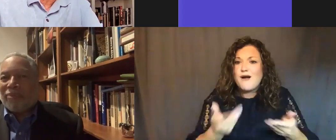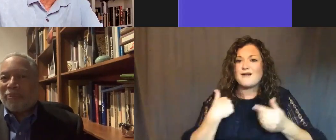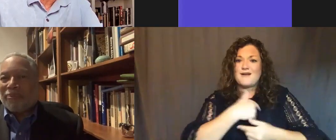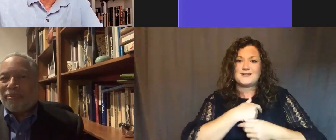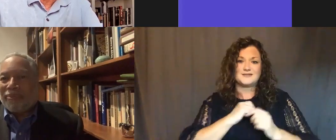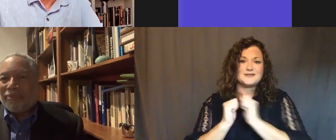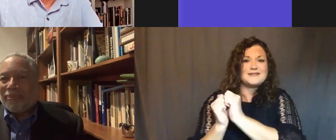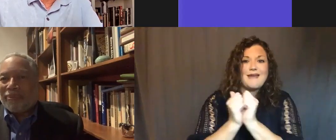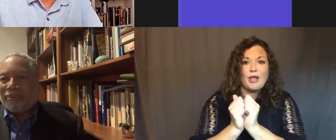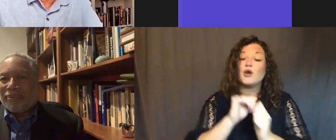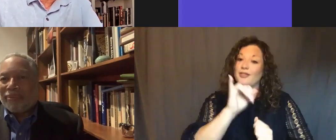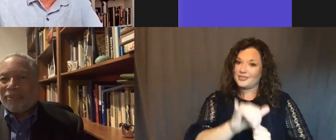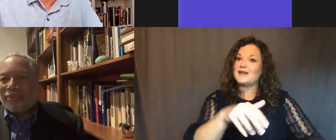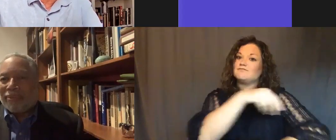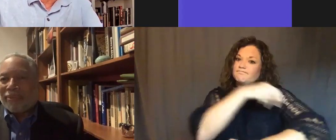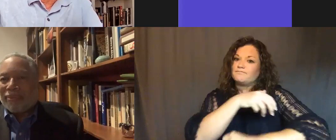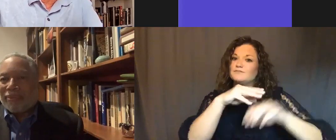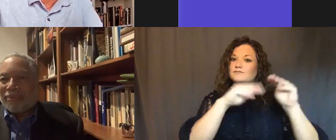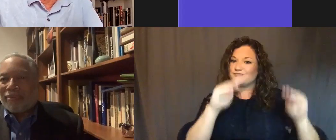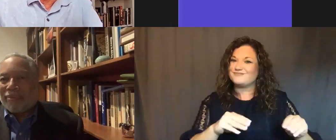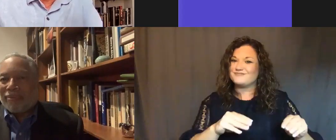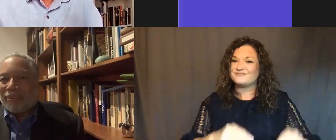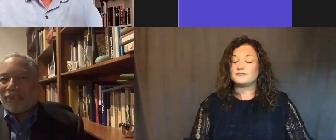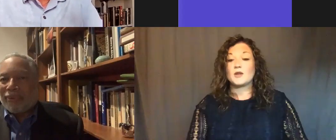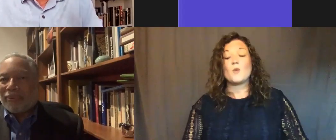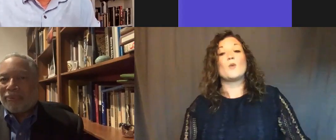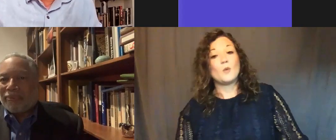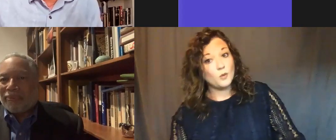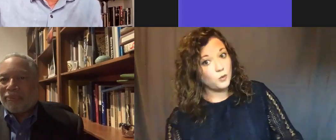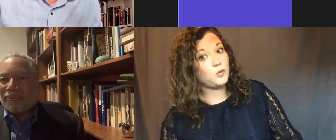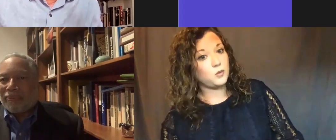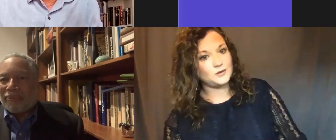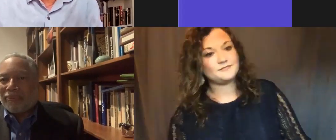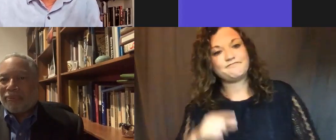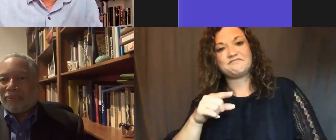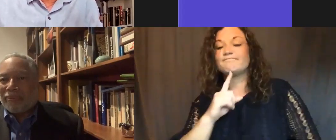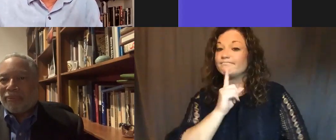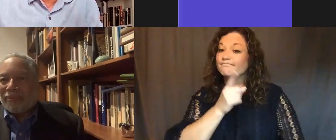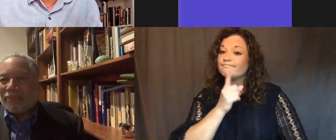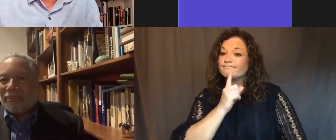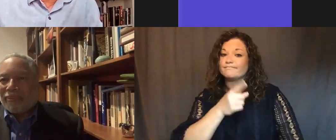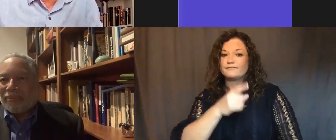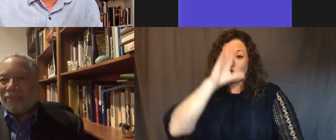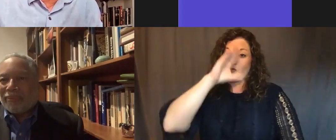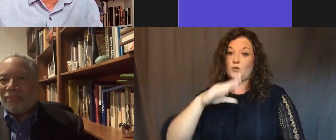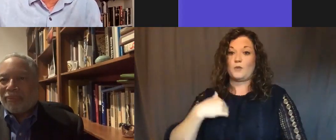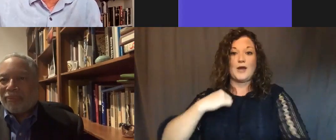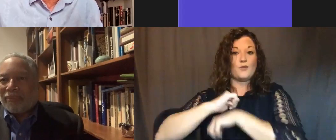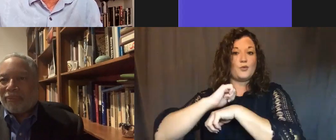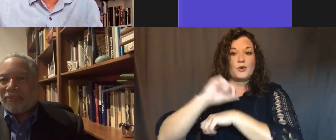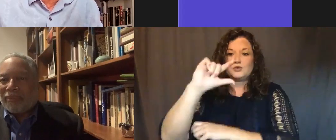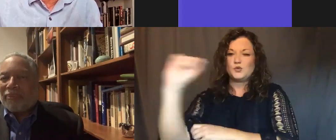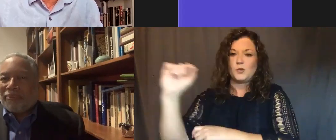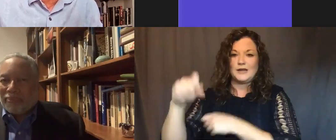museum. It certainly is. And, you know, when I was doing my 20 something years of work on the